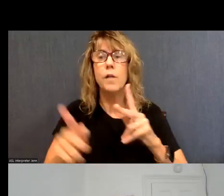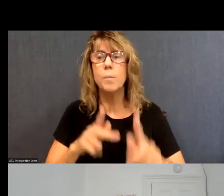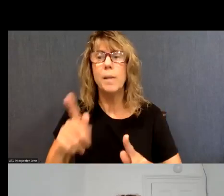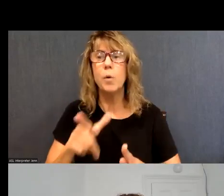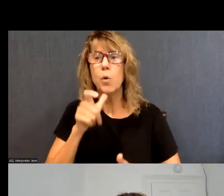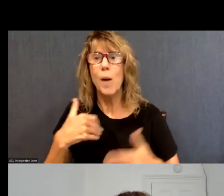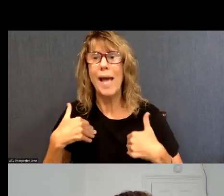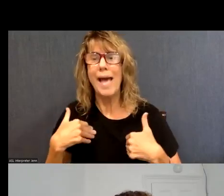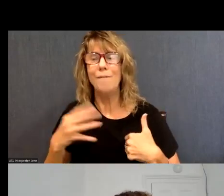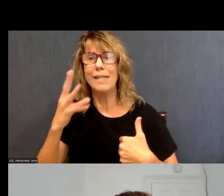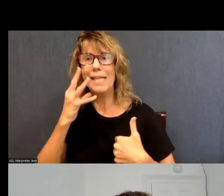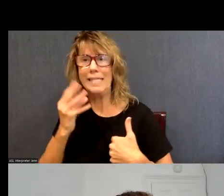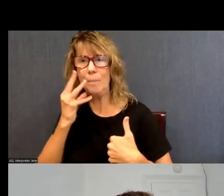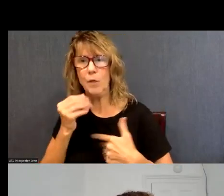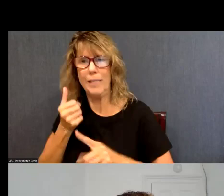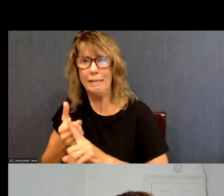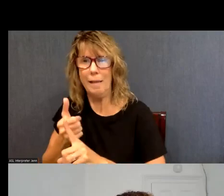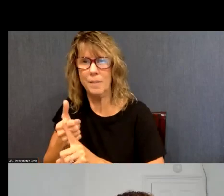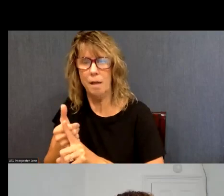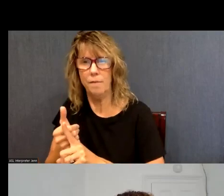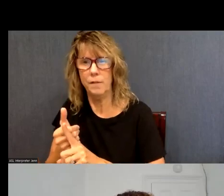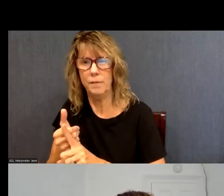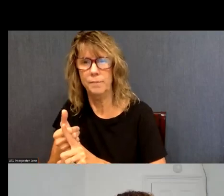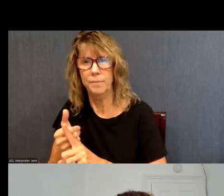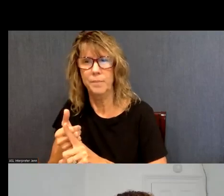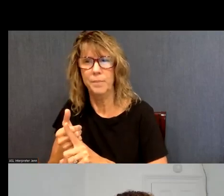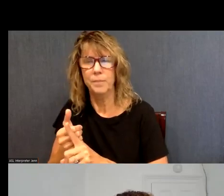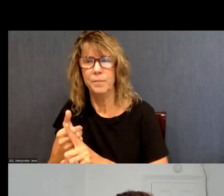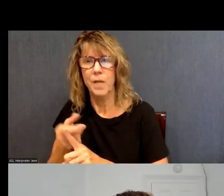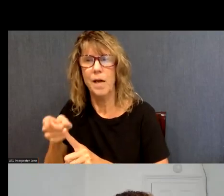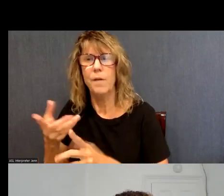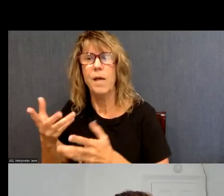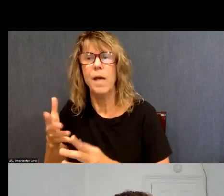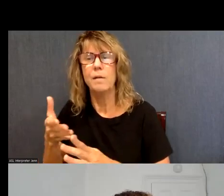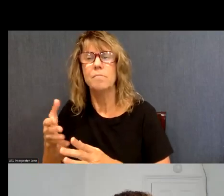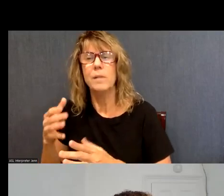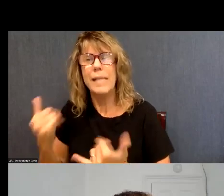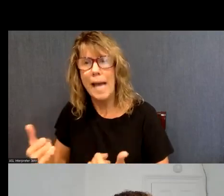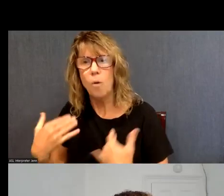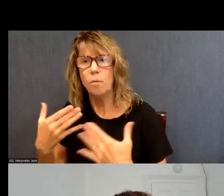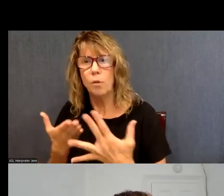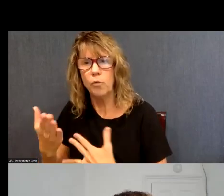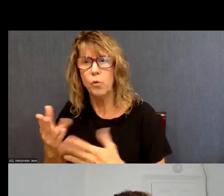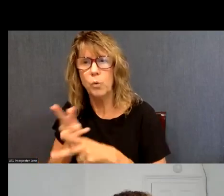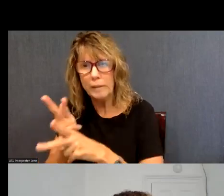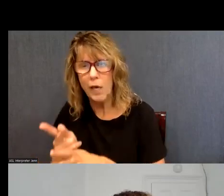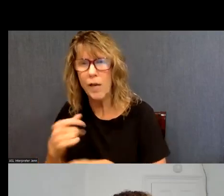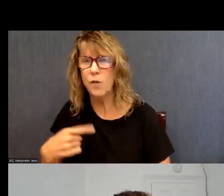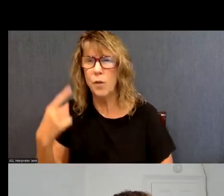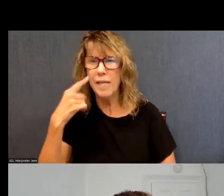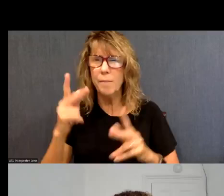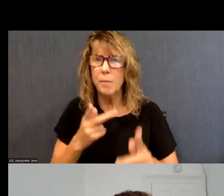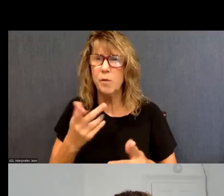experience in the process of, um, of getting into care. If you think of someone who's been engaging or trying to engage